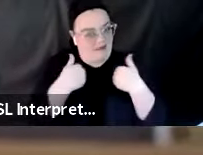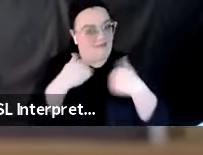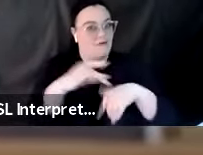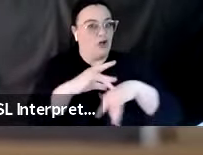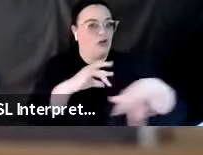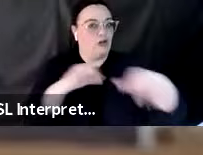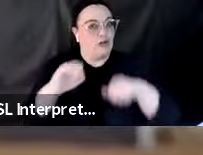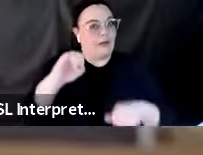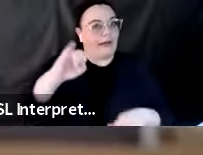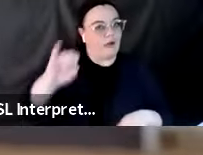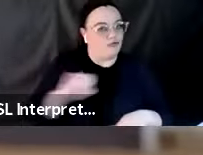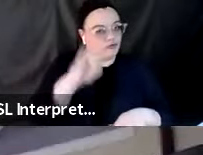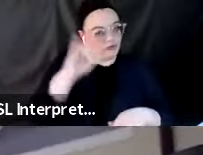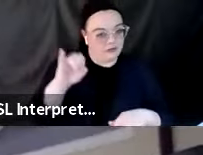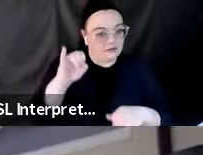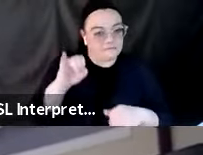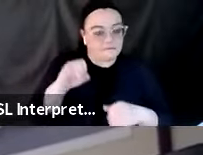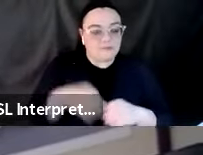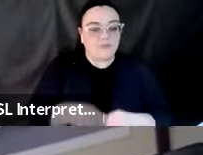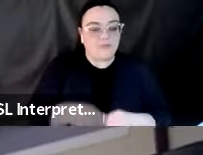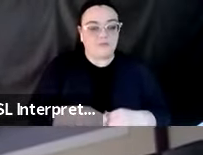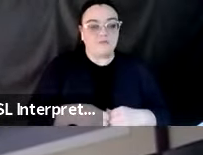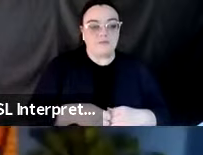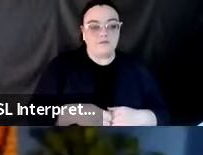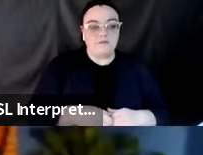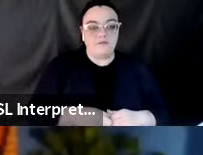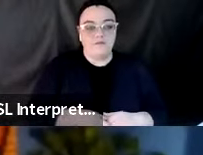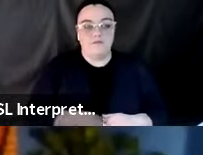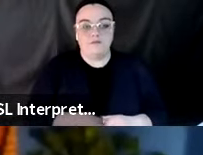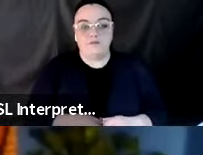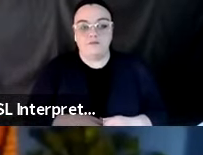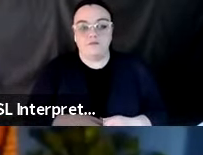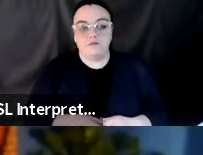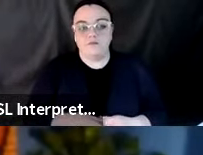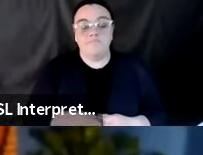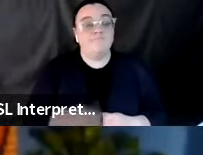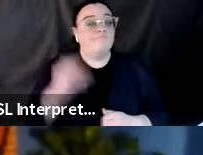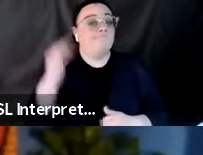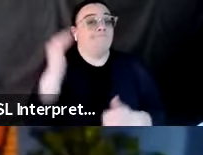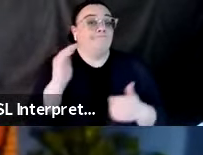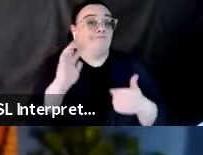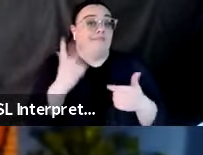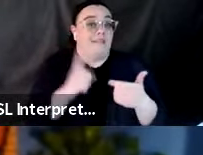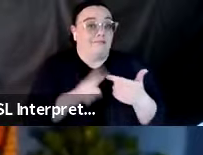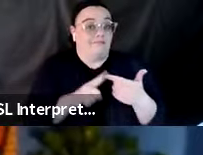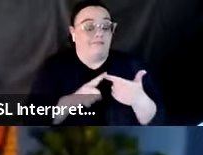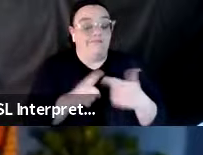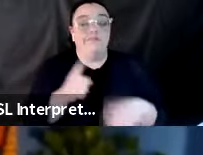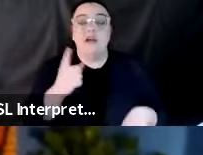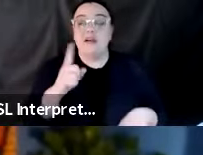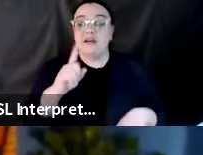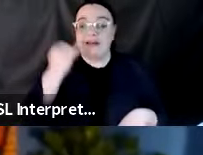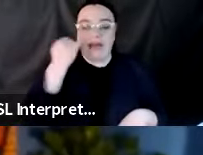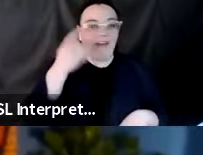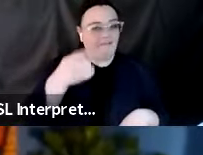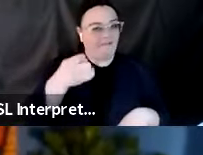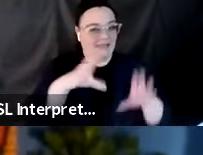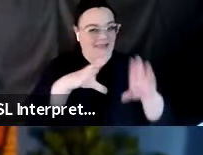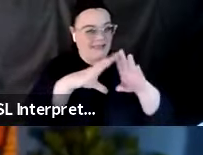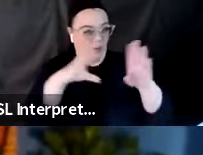you to consider being adequately financially prepared. Secondly, if you live in an older home,